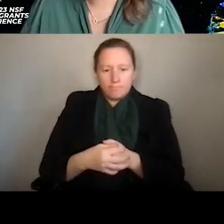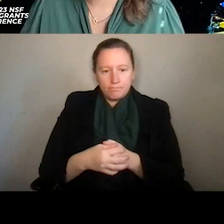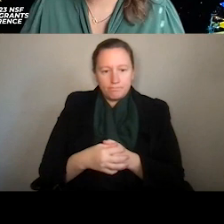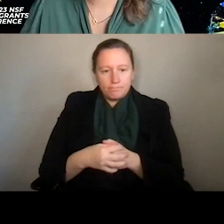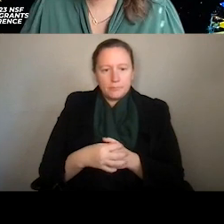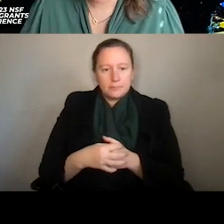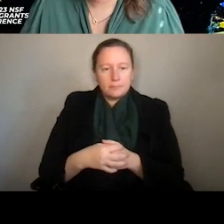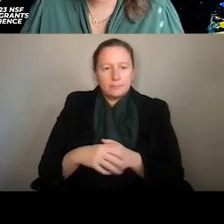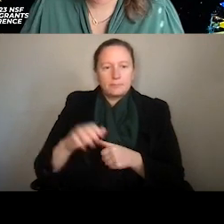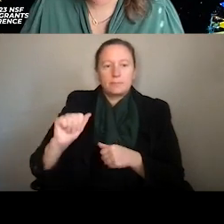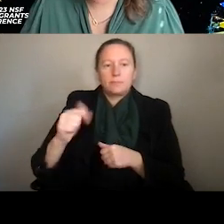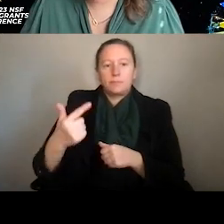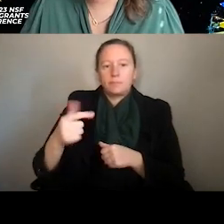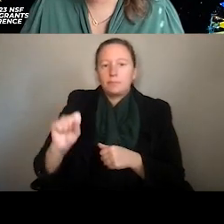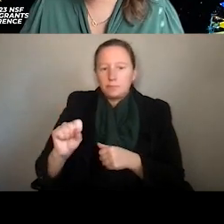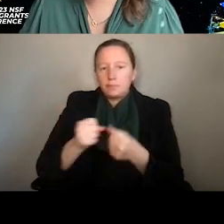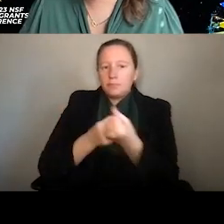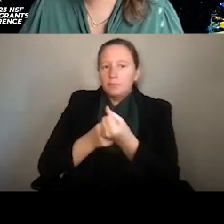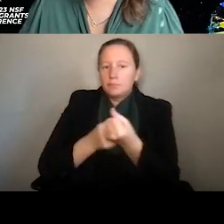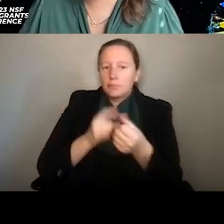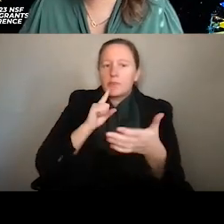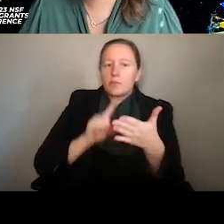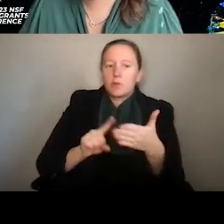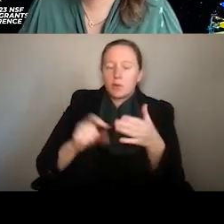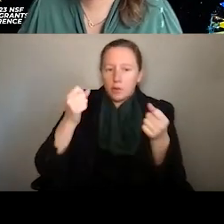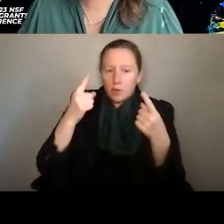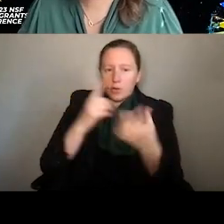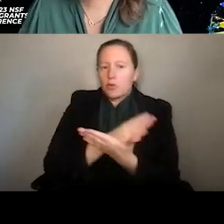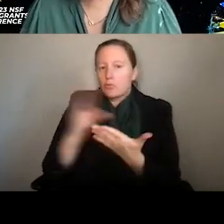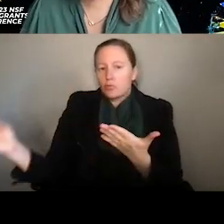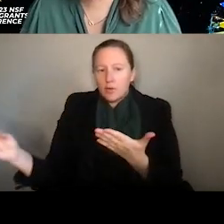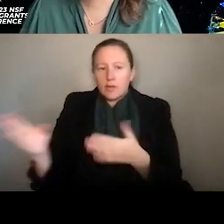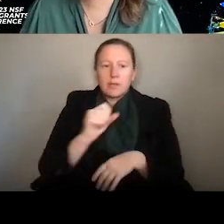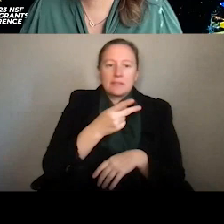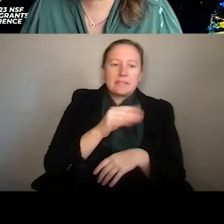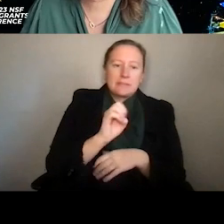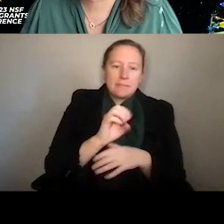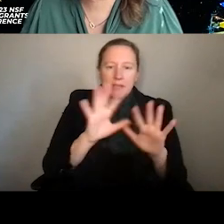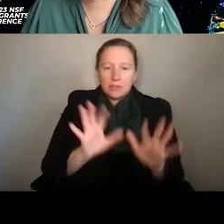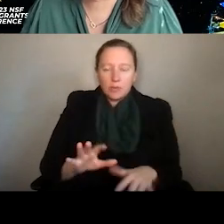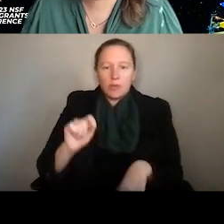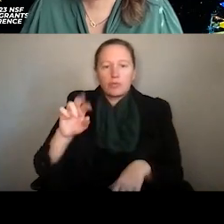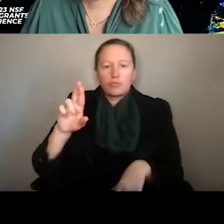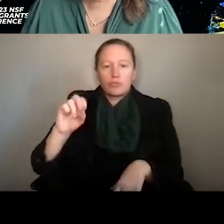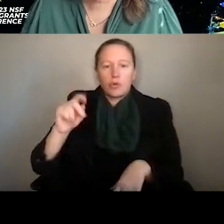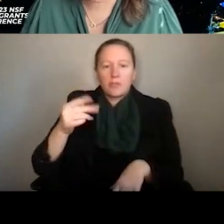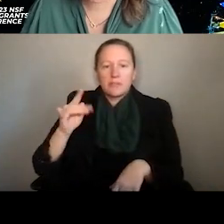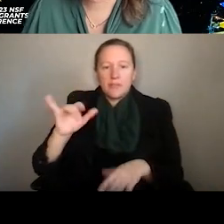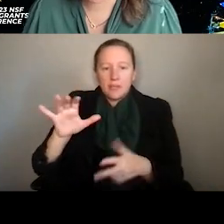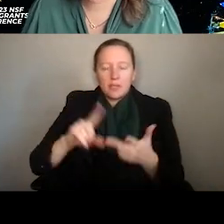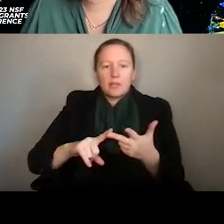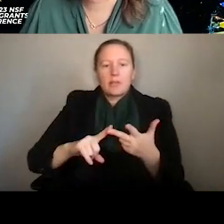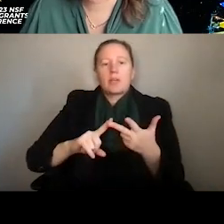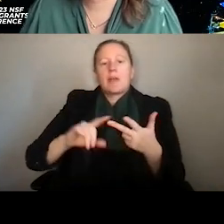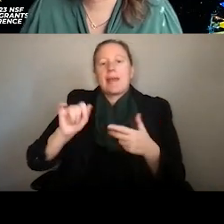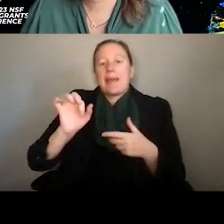Okay, AGS supports research to understand a range of processes including space weather, tropospheric weather, air quality, and